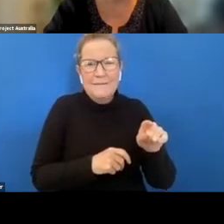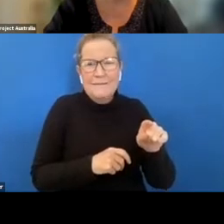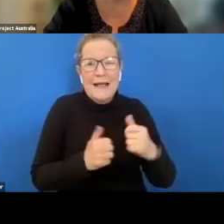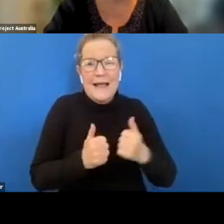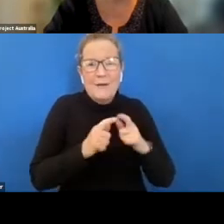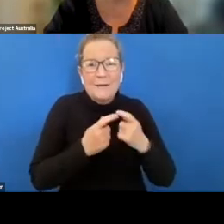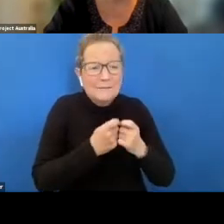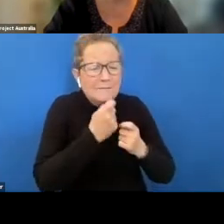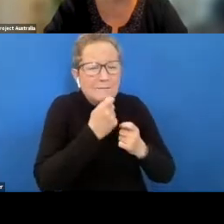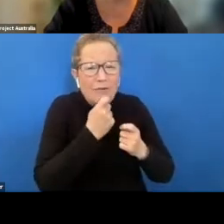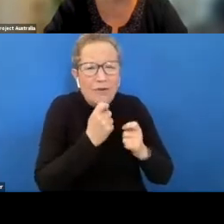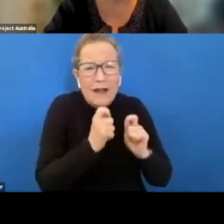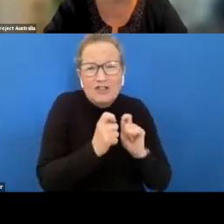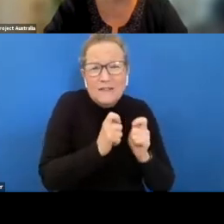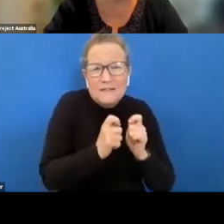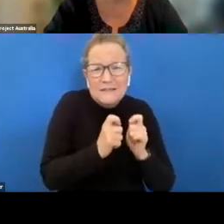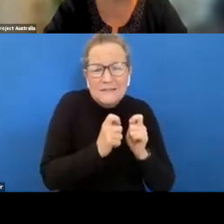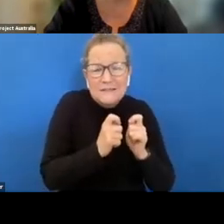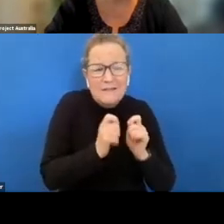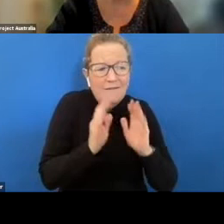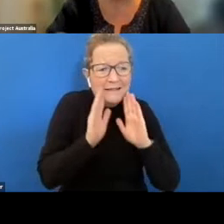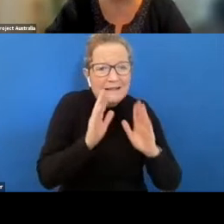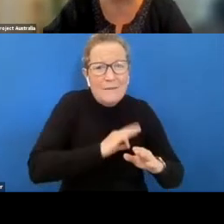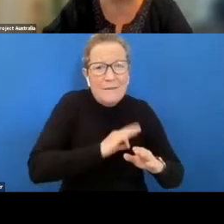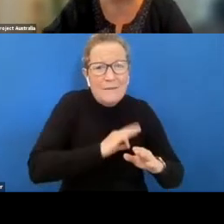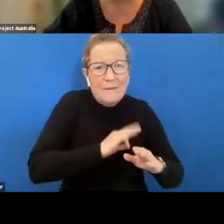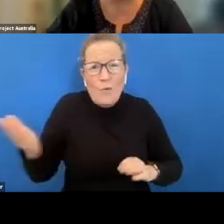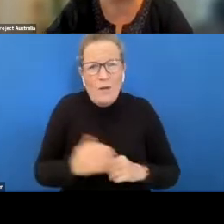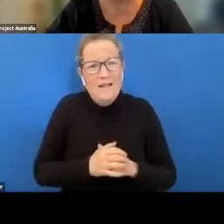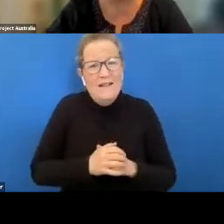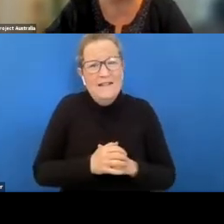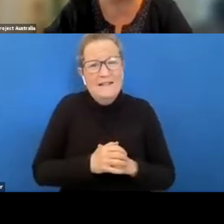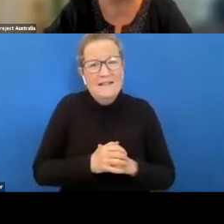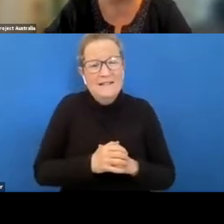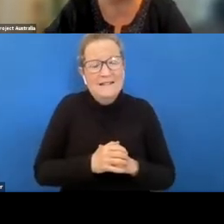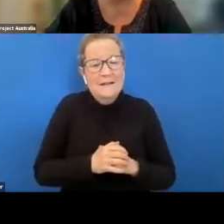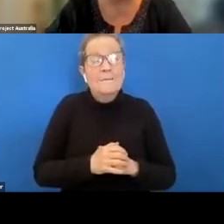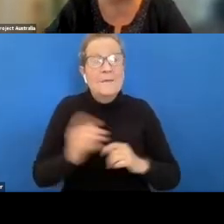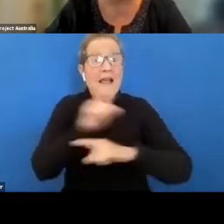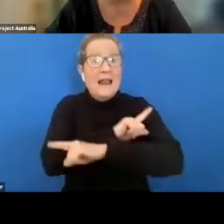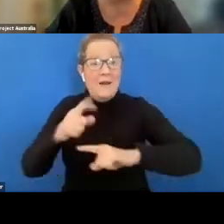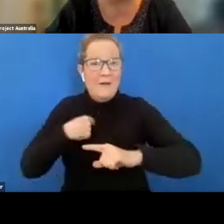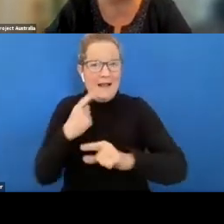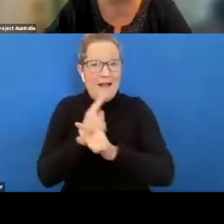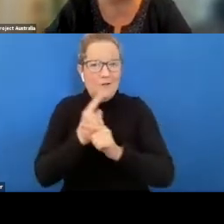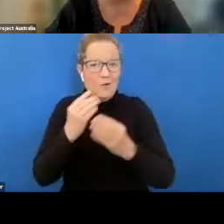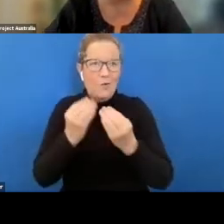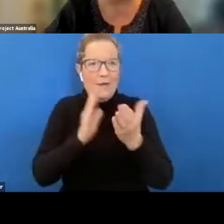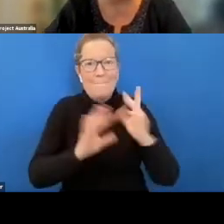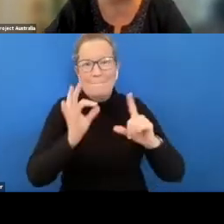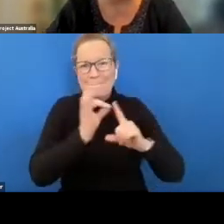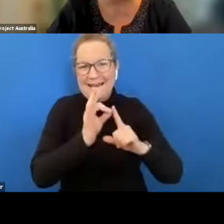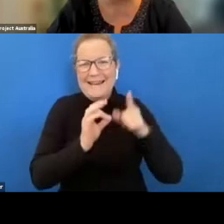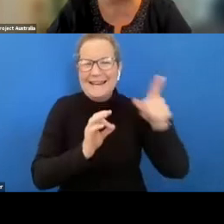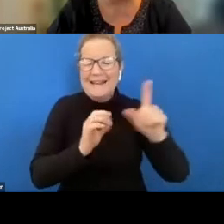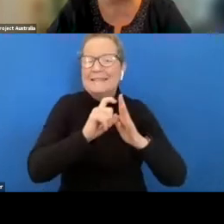teams uh it's fantastic and uh um i was talking last week to an mp who was the